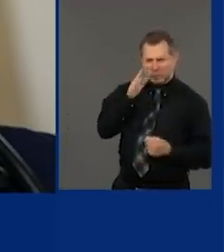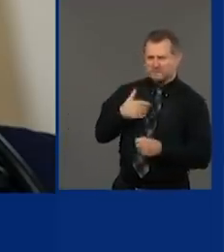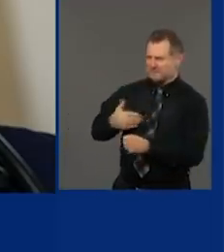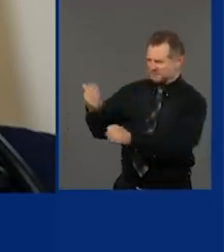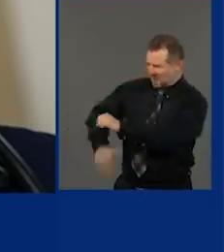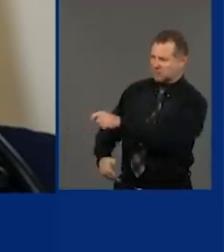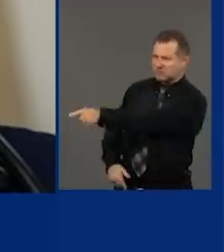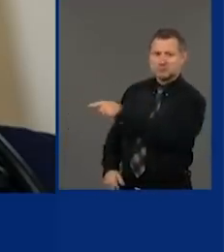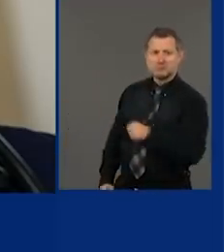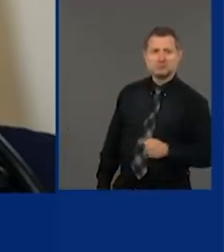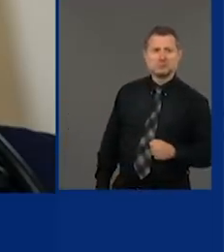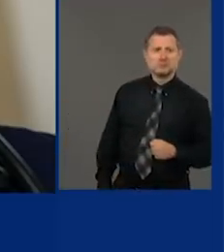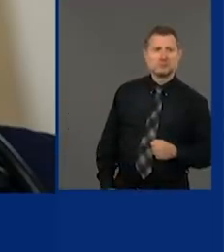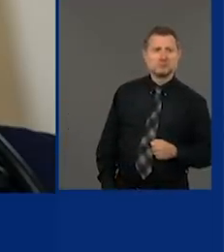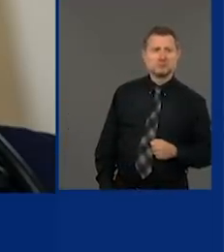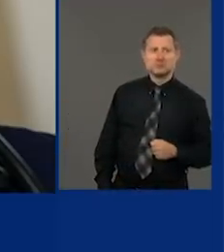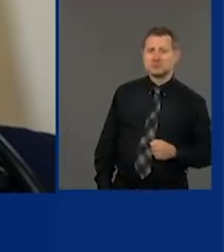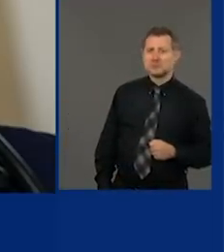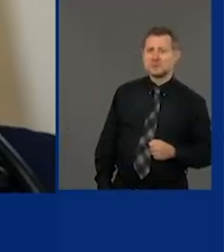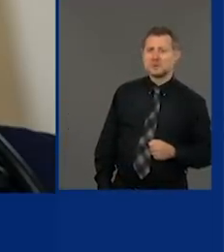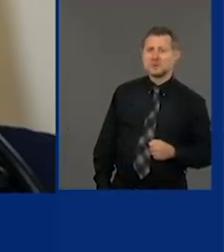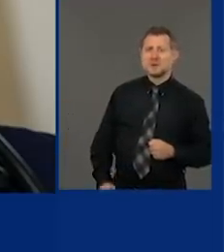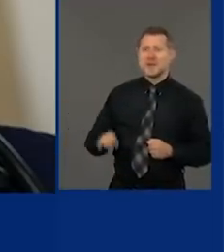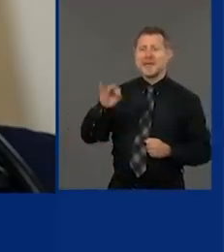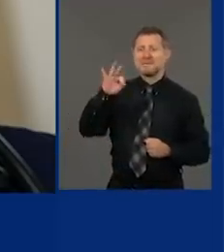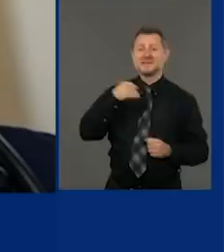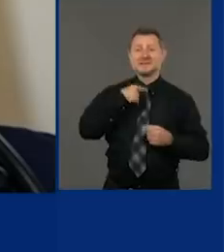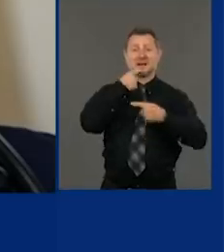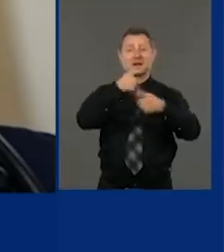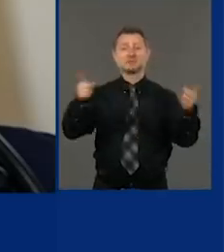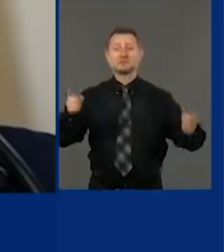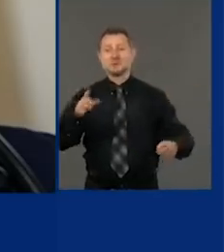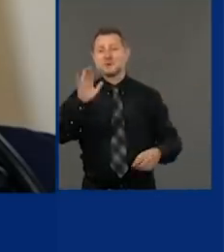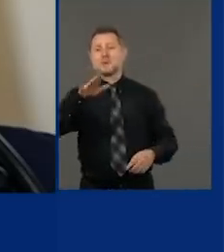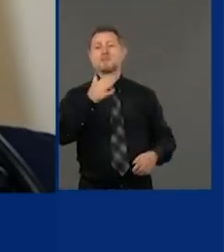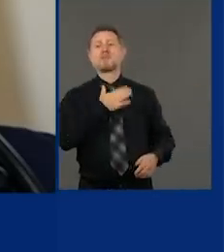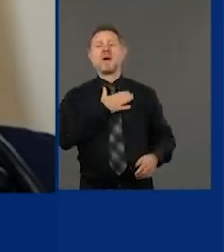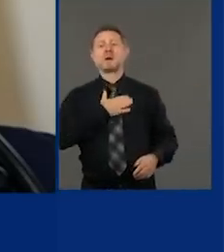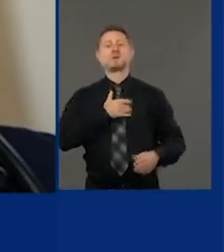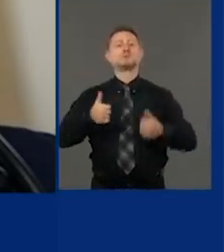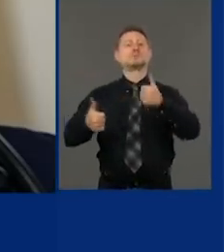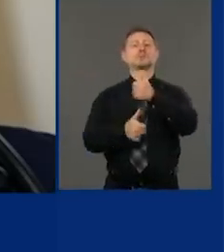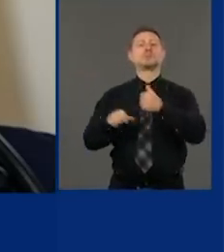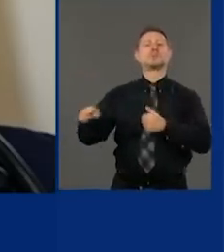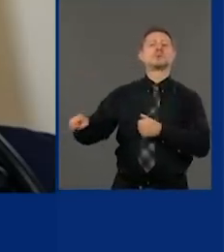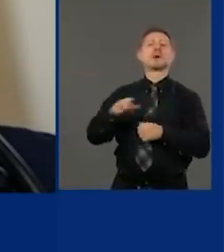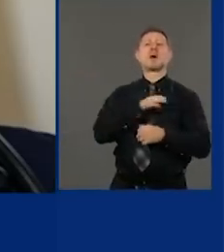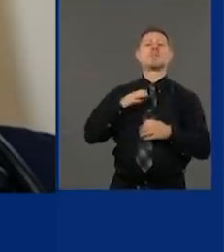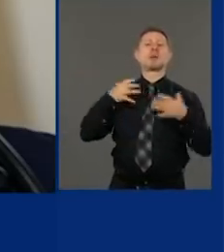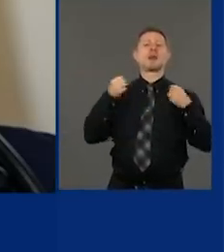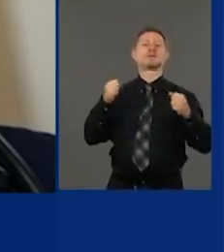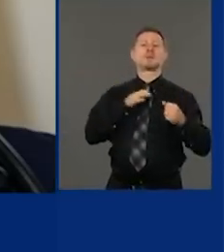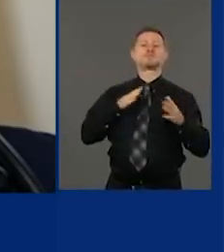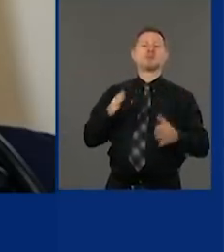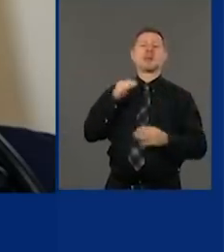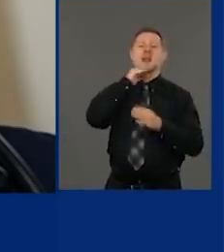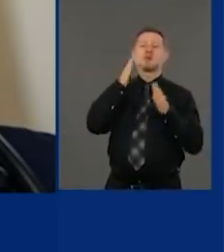If I said in this room, my health commissioner is lying about the coronavirus,